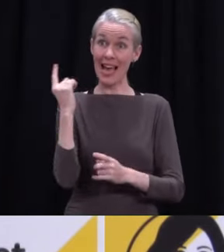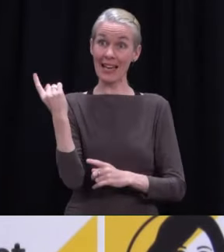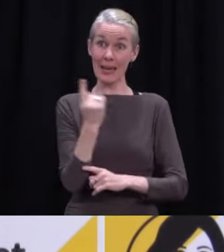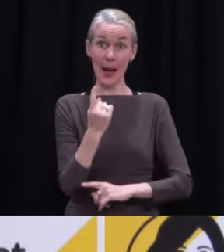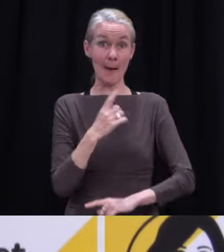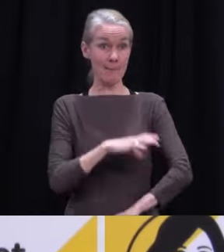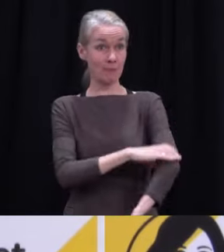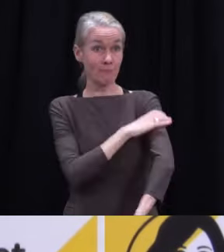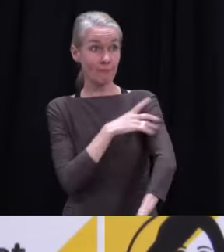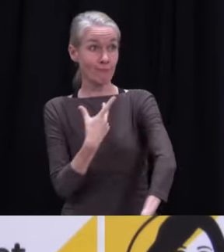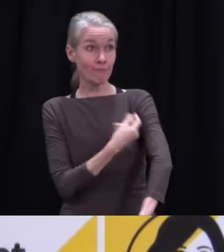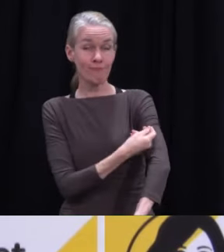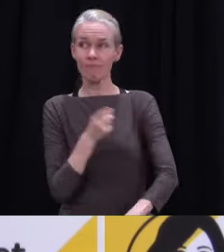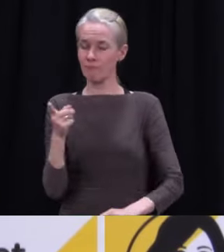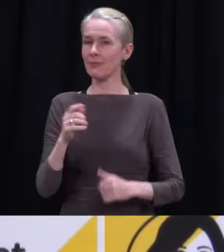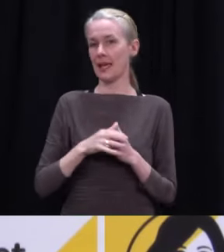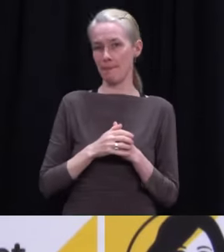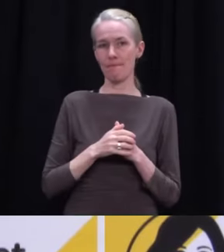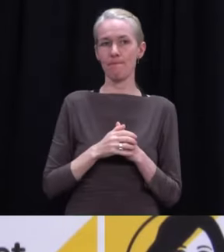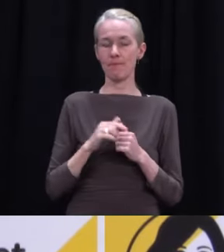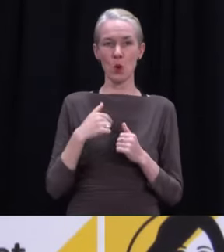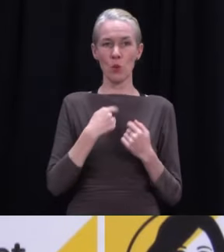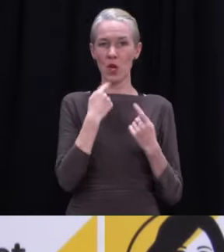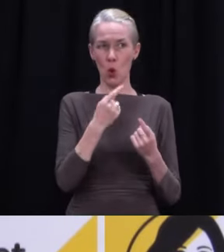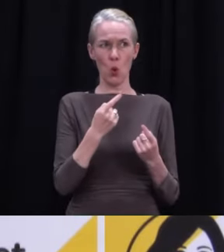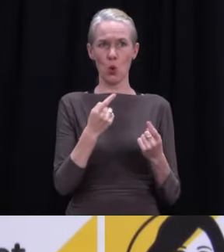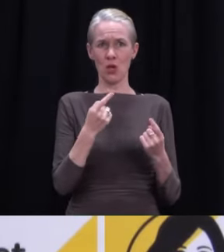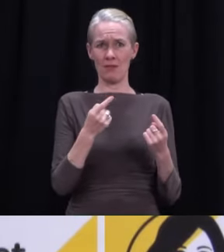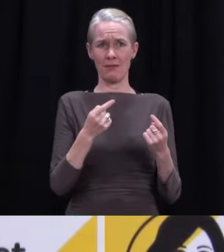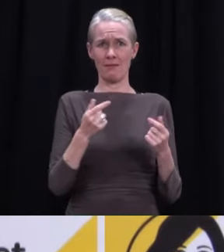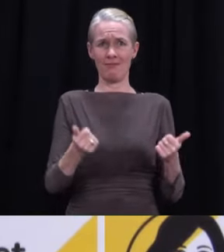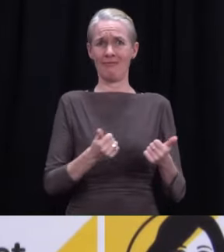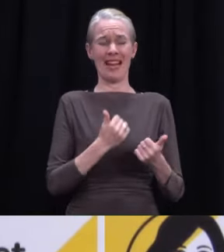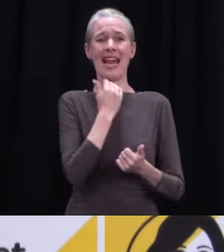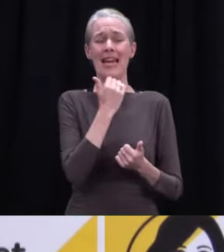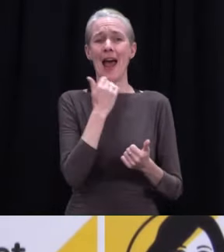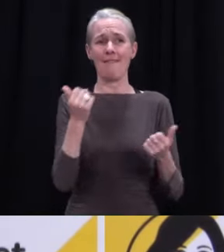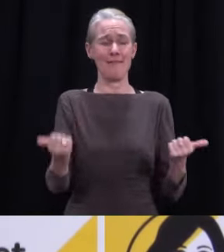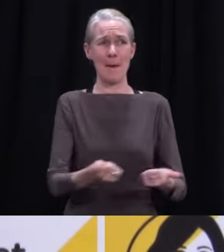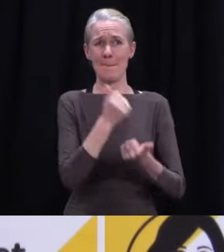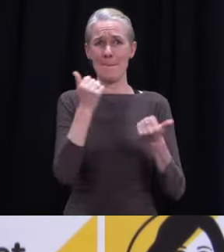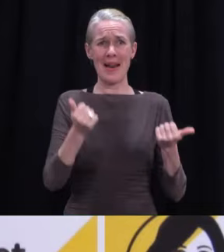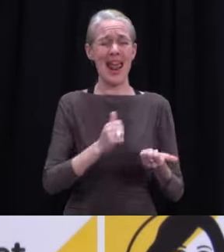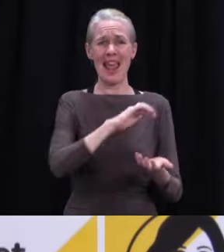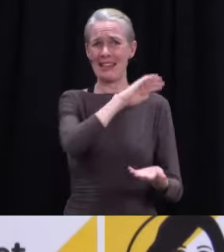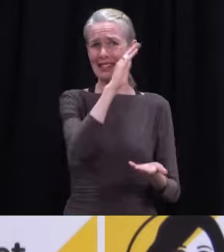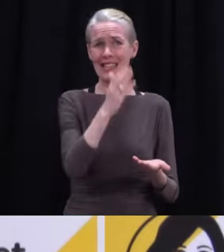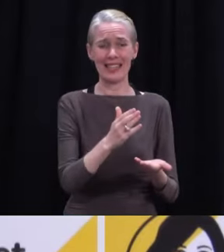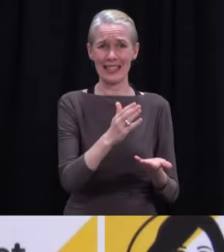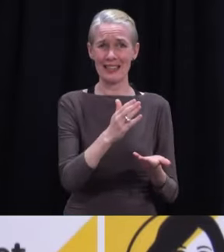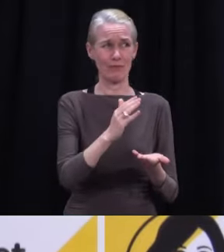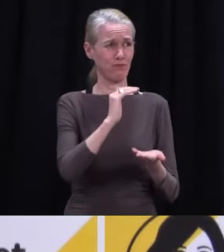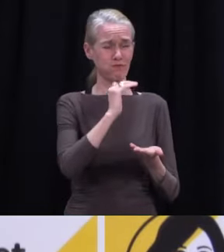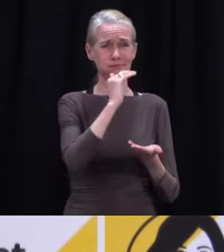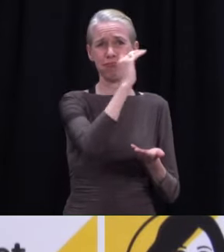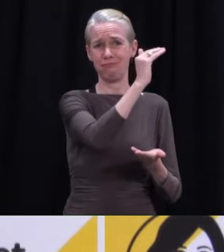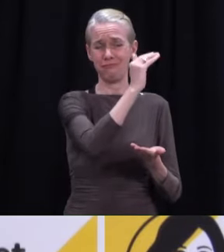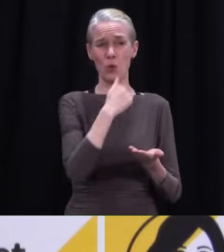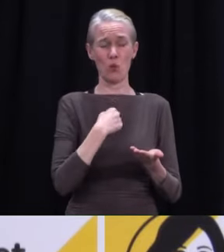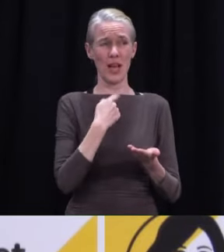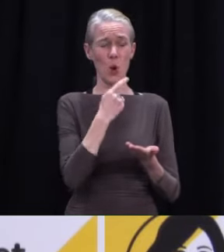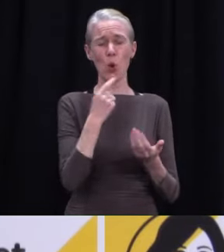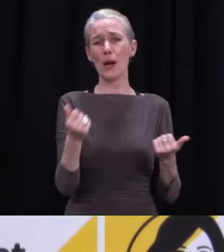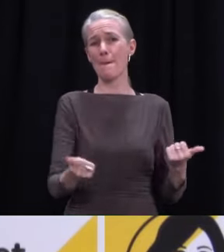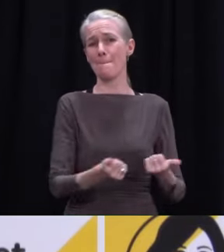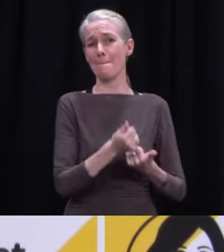In fact, we've even ordered enough for those who may not currently be eligible, but may become eligible. We've ordered enough to even ensure that